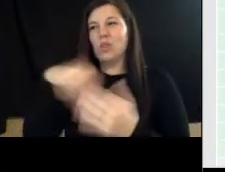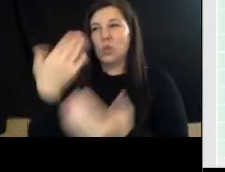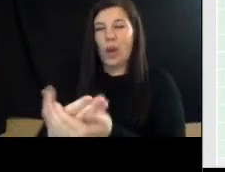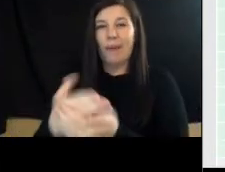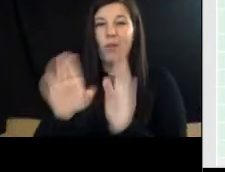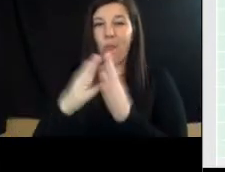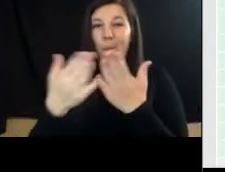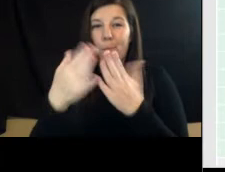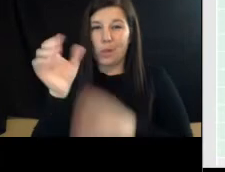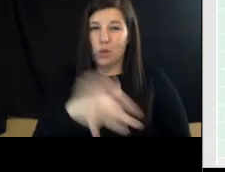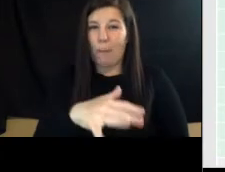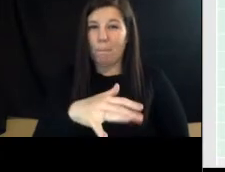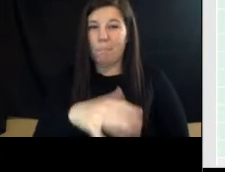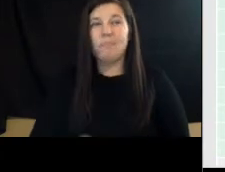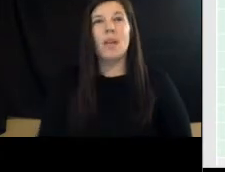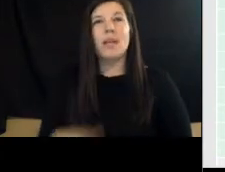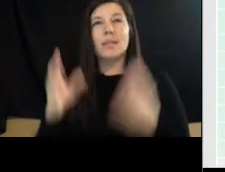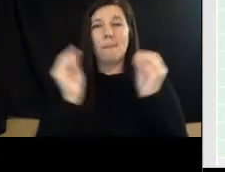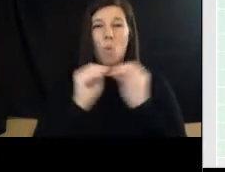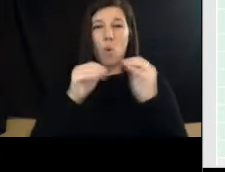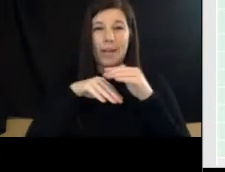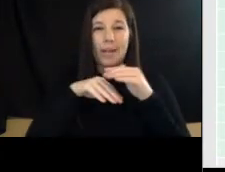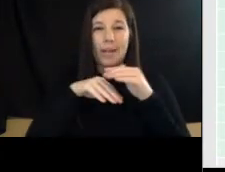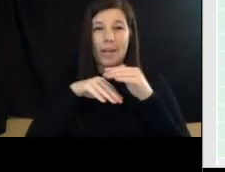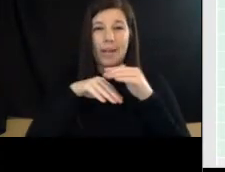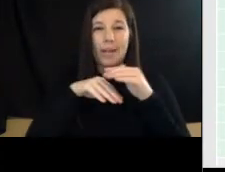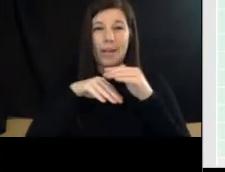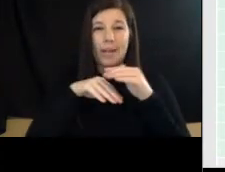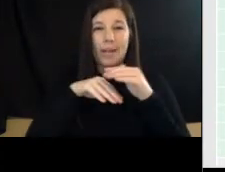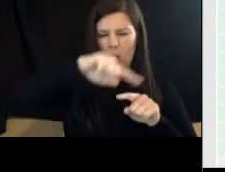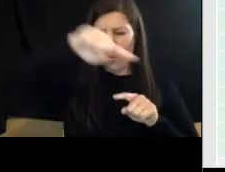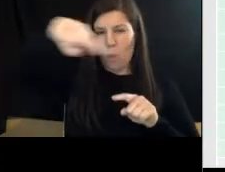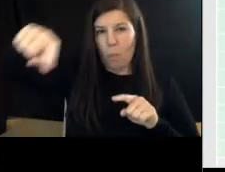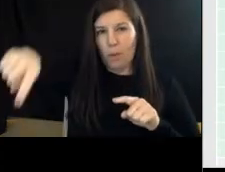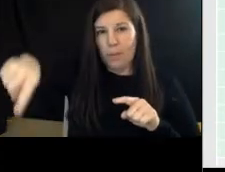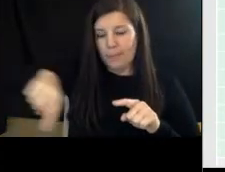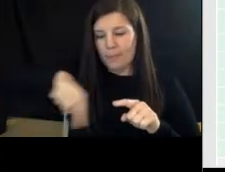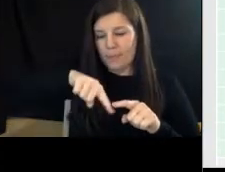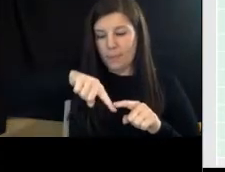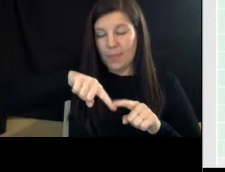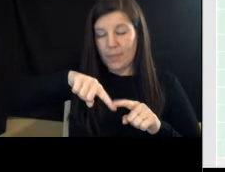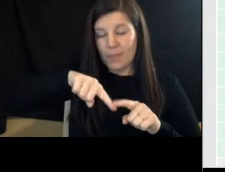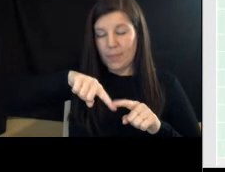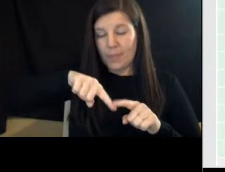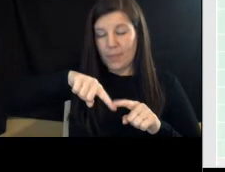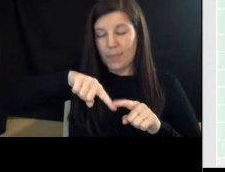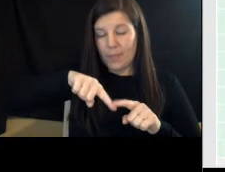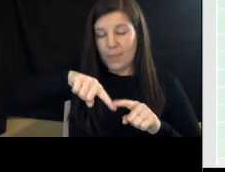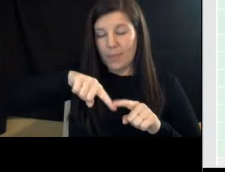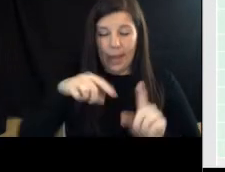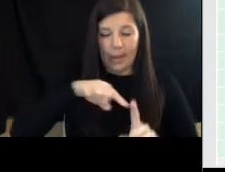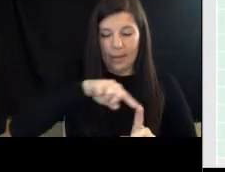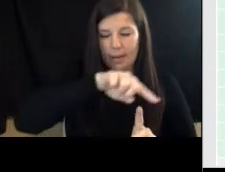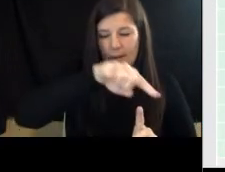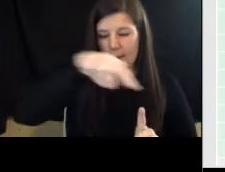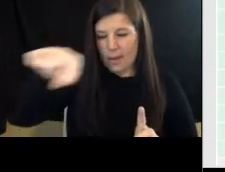more accessible if that loop coming around were one way. And I presume that that